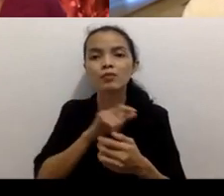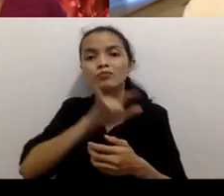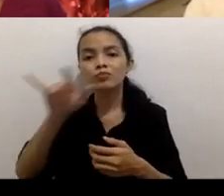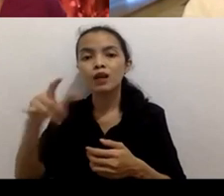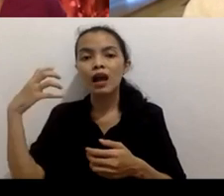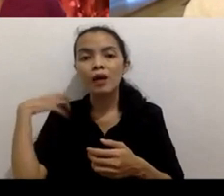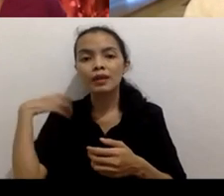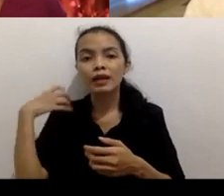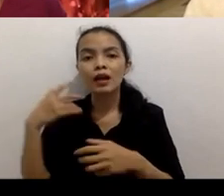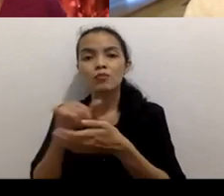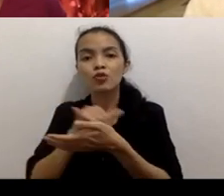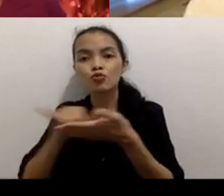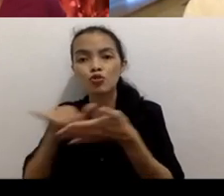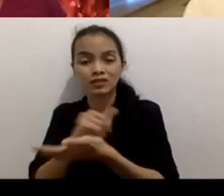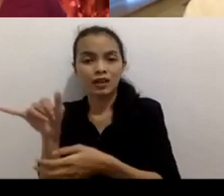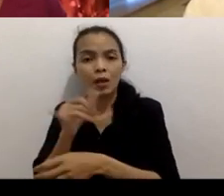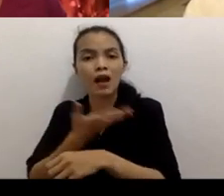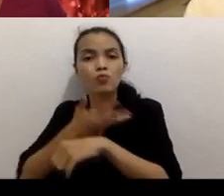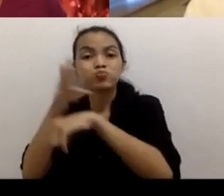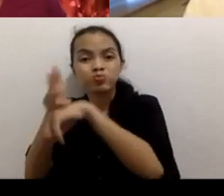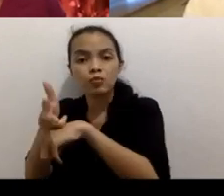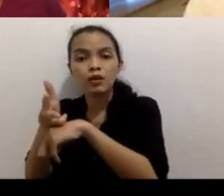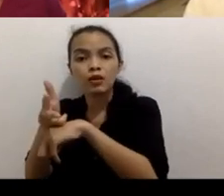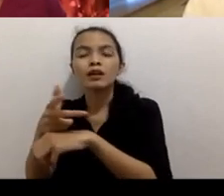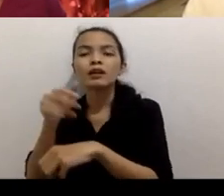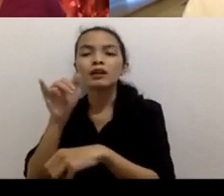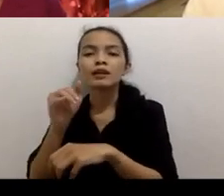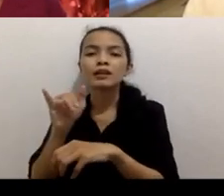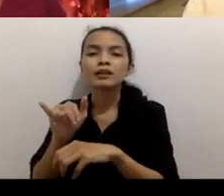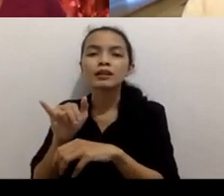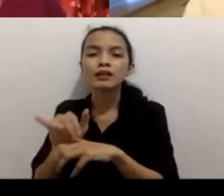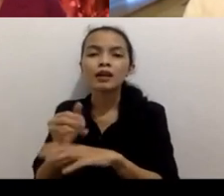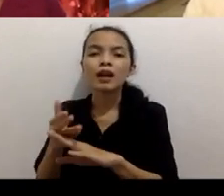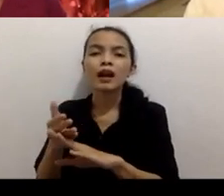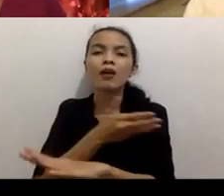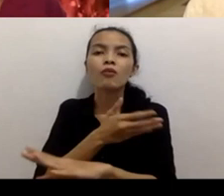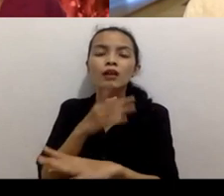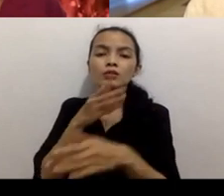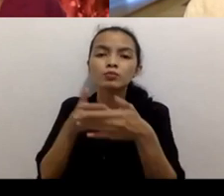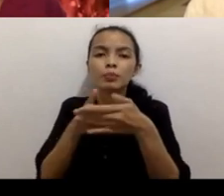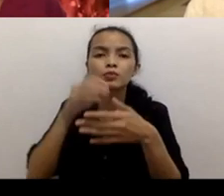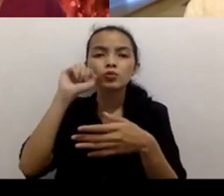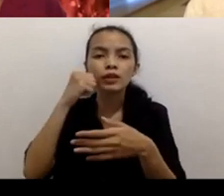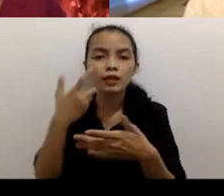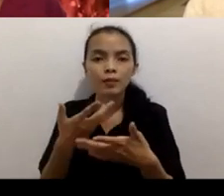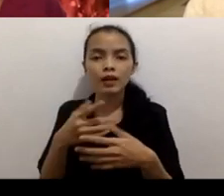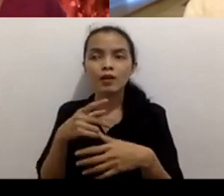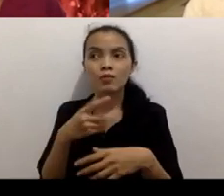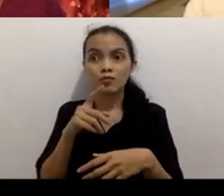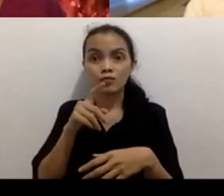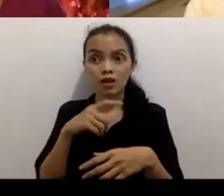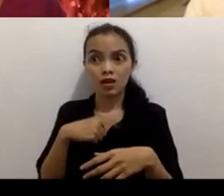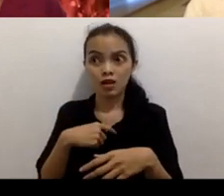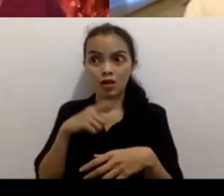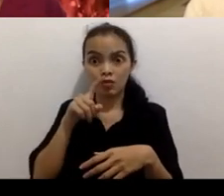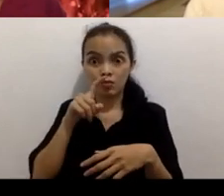as well so for a long time the challenge really was uh what was the story we're telling if we cannot tell uh investigative